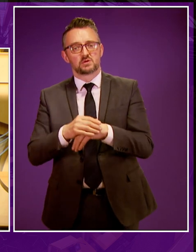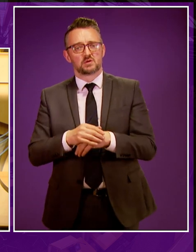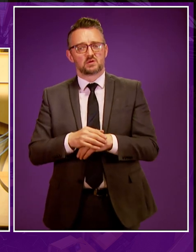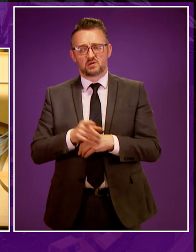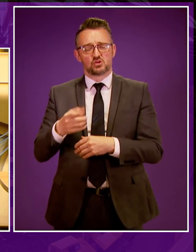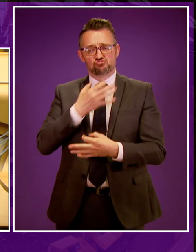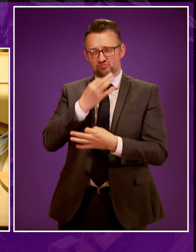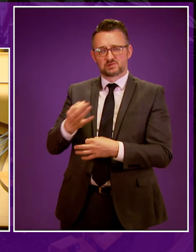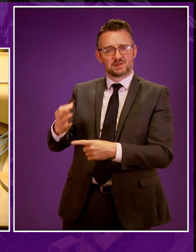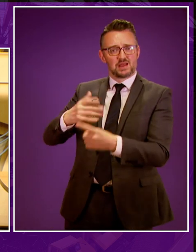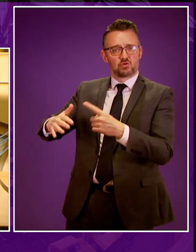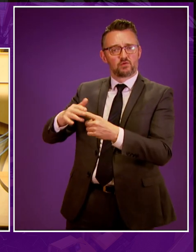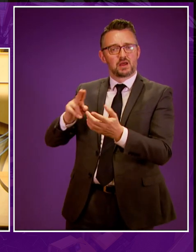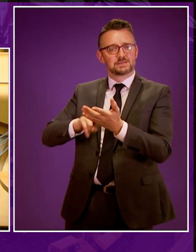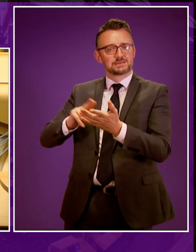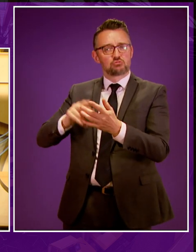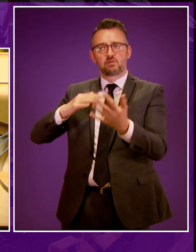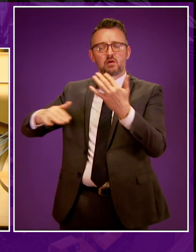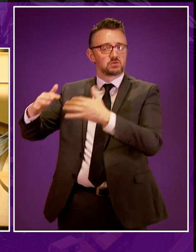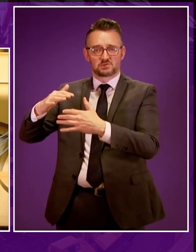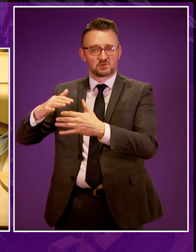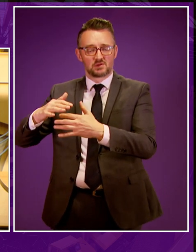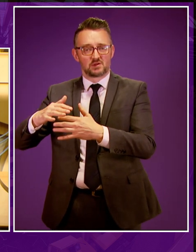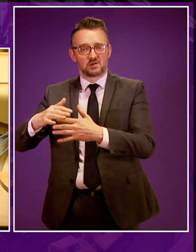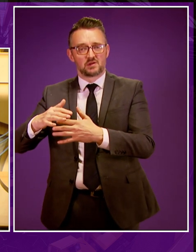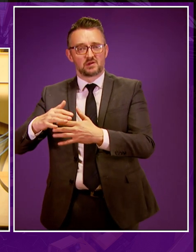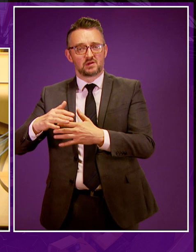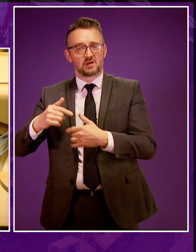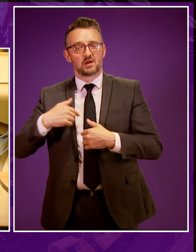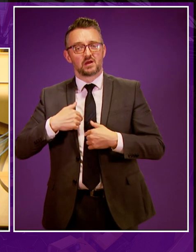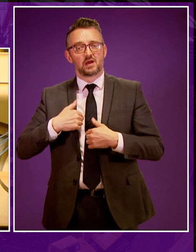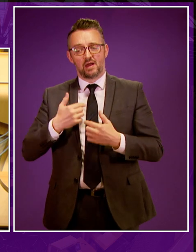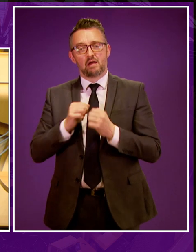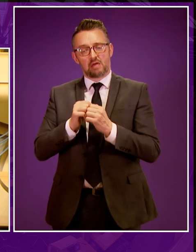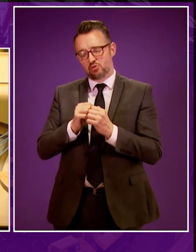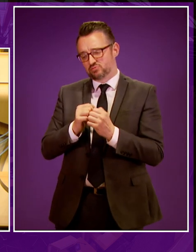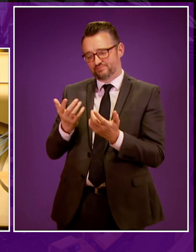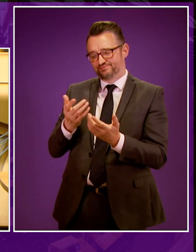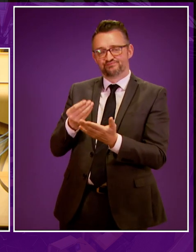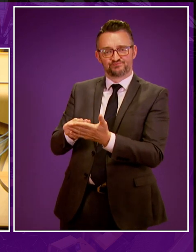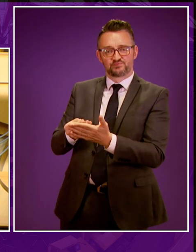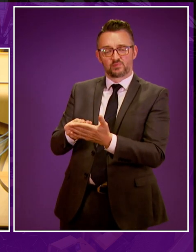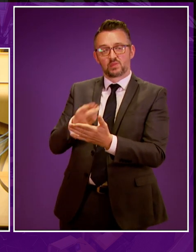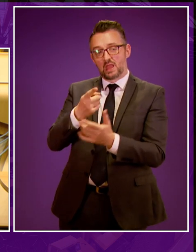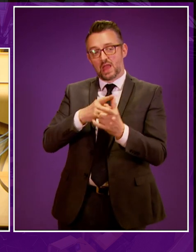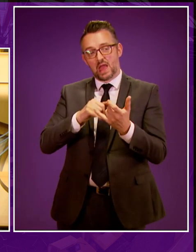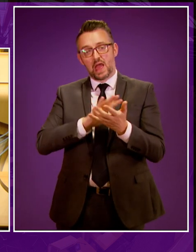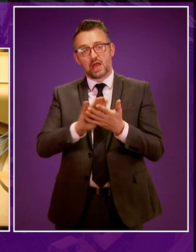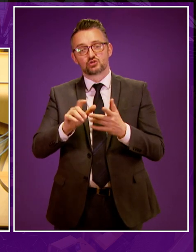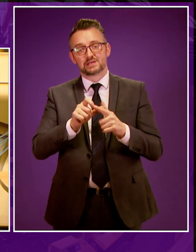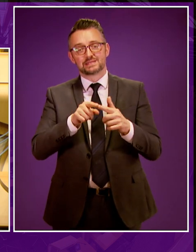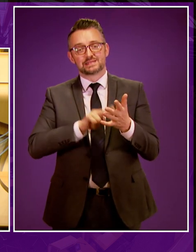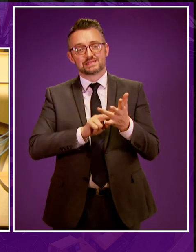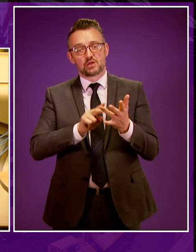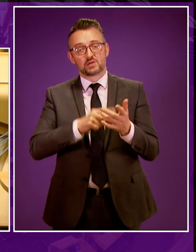jeopardise the natural environment which, whatever other value we place on it, is, as Ash Denham noted, worth